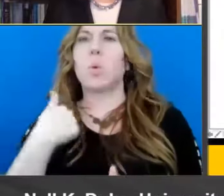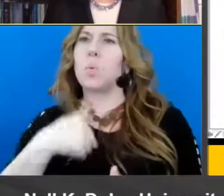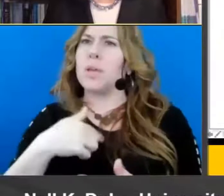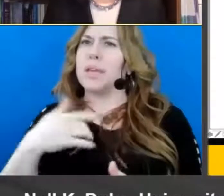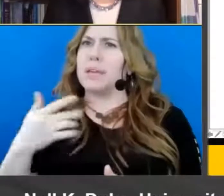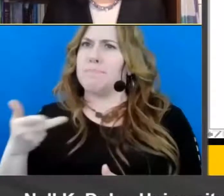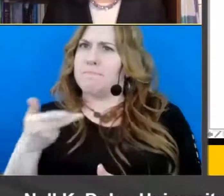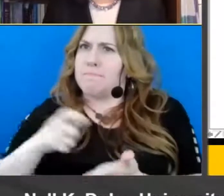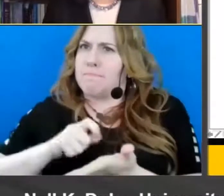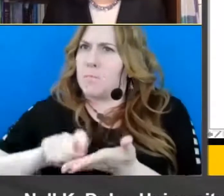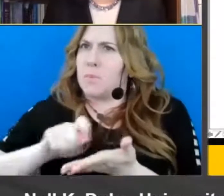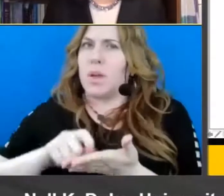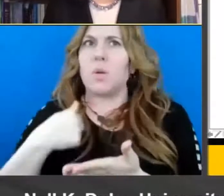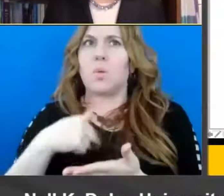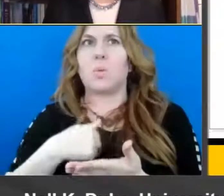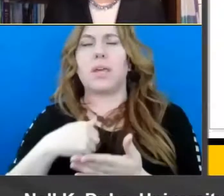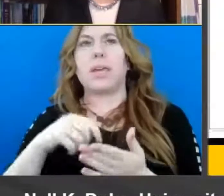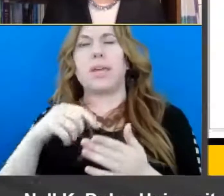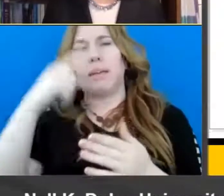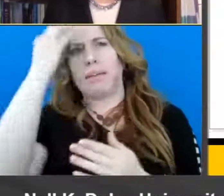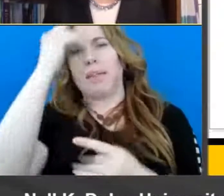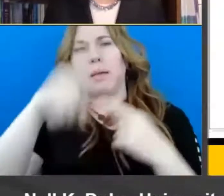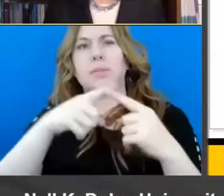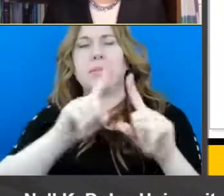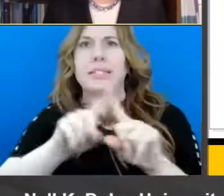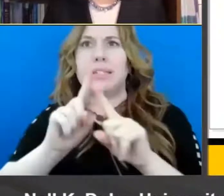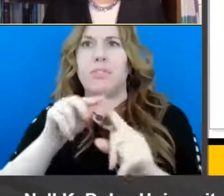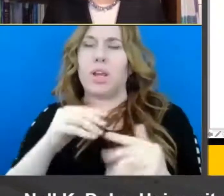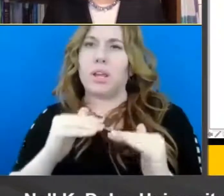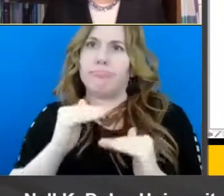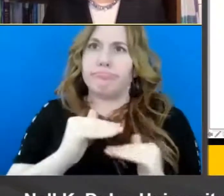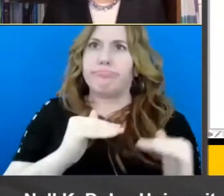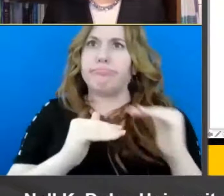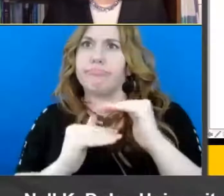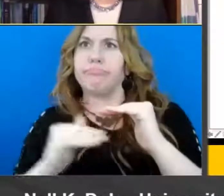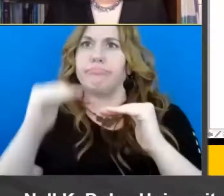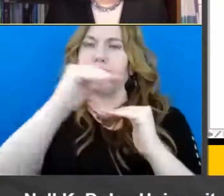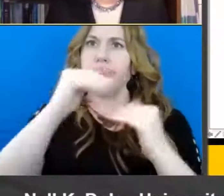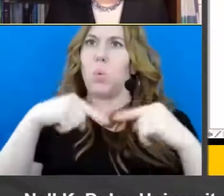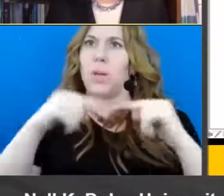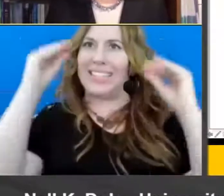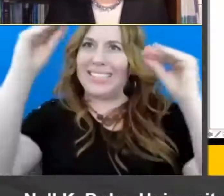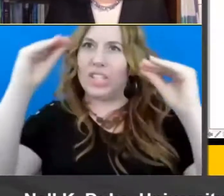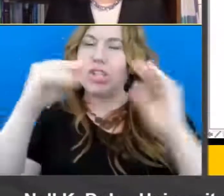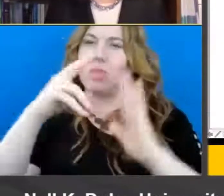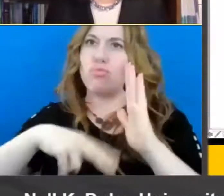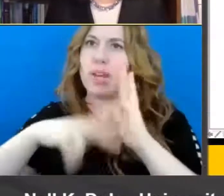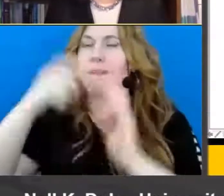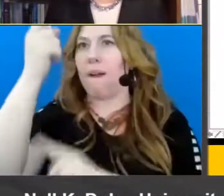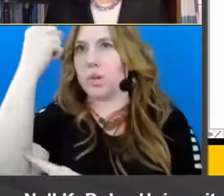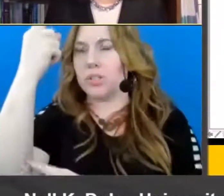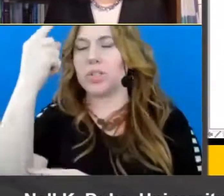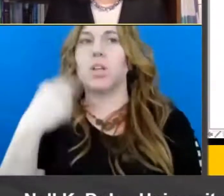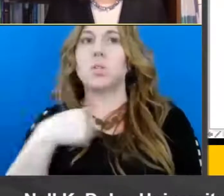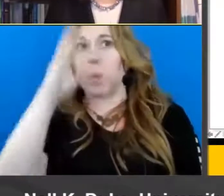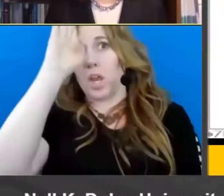situate different aspects of reading comprehension instruction one into the next so we do know that just generally effective